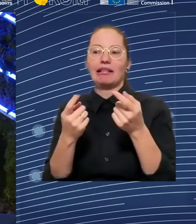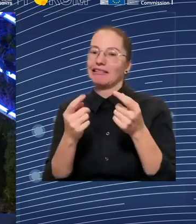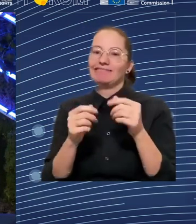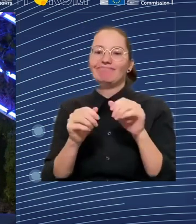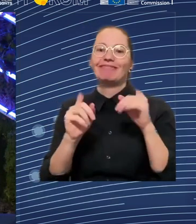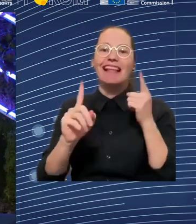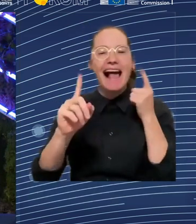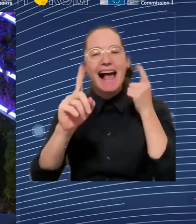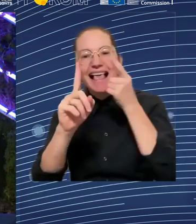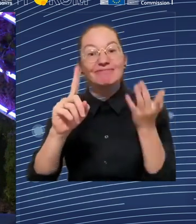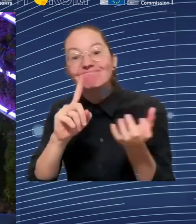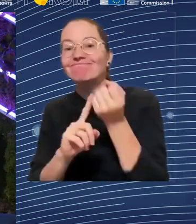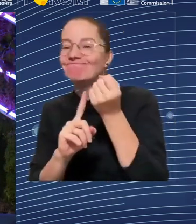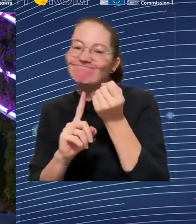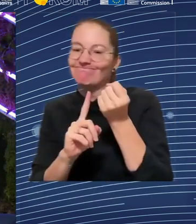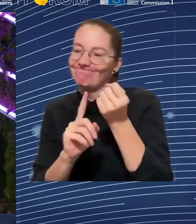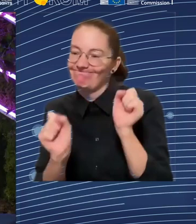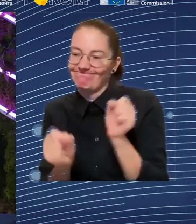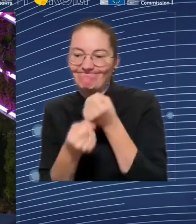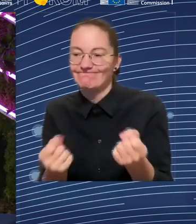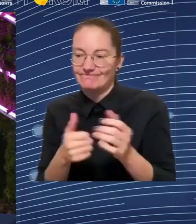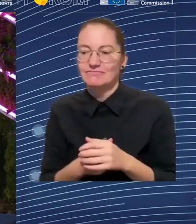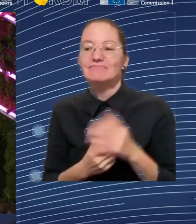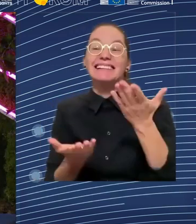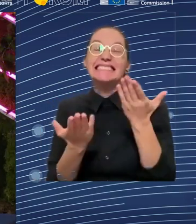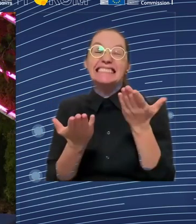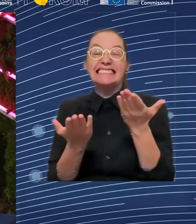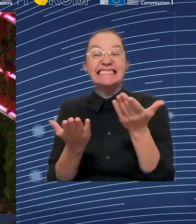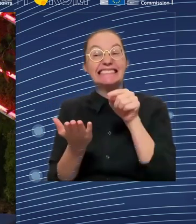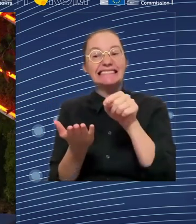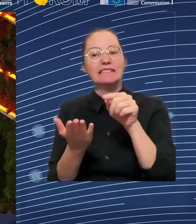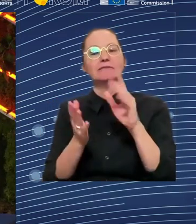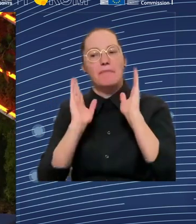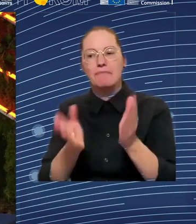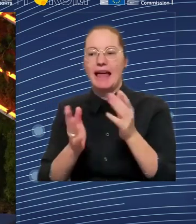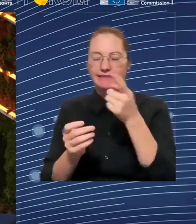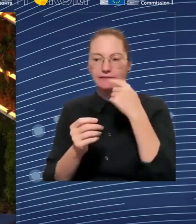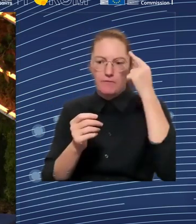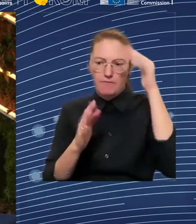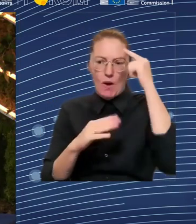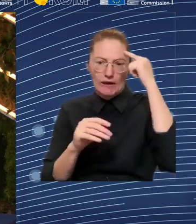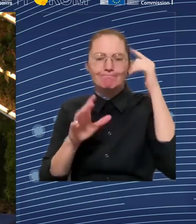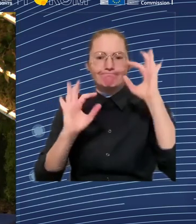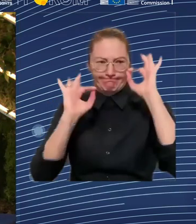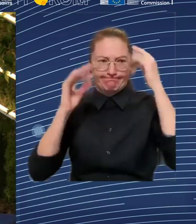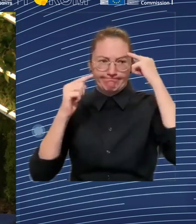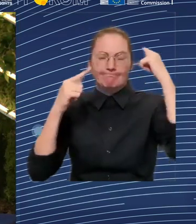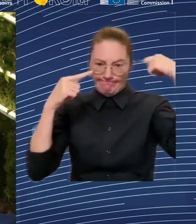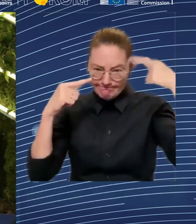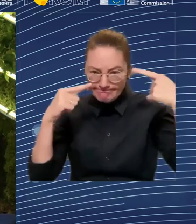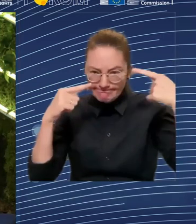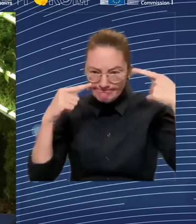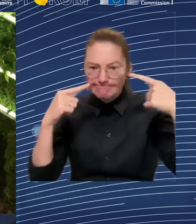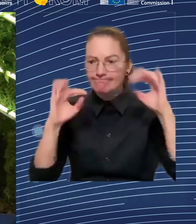And they also prevent those companies from finding employees with the right skills. And we're back to the skills